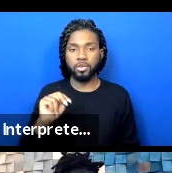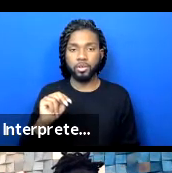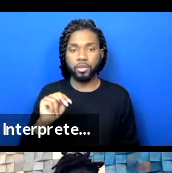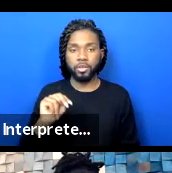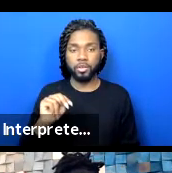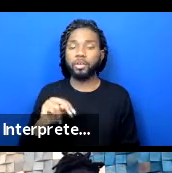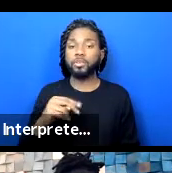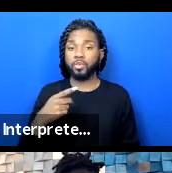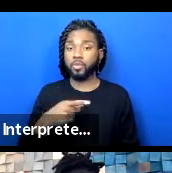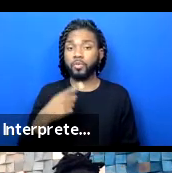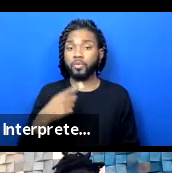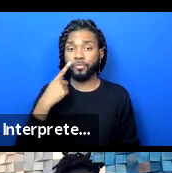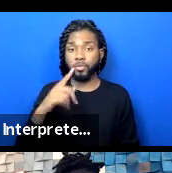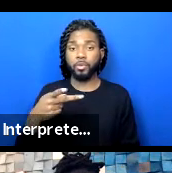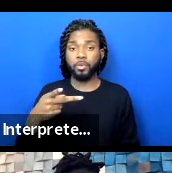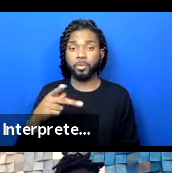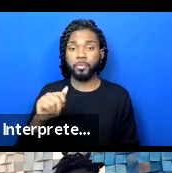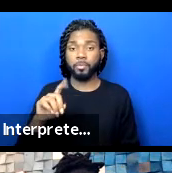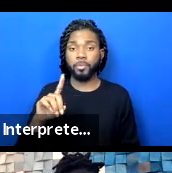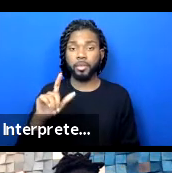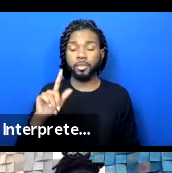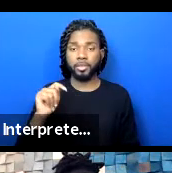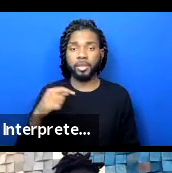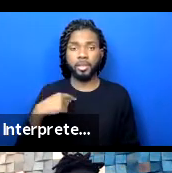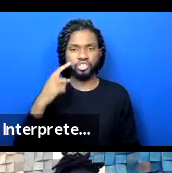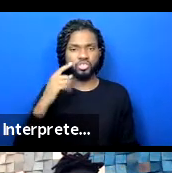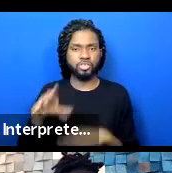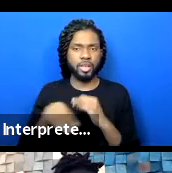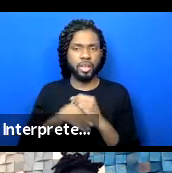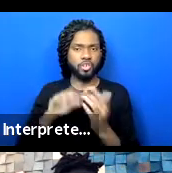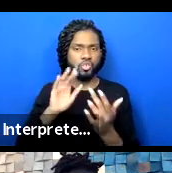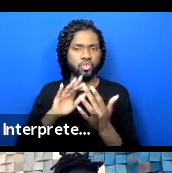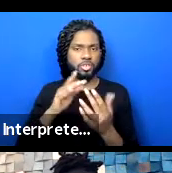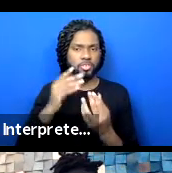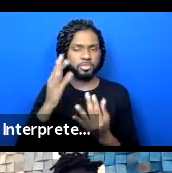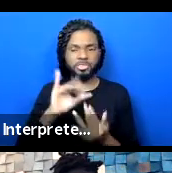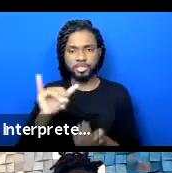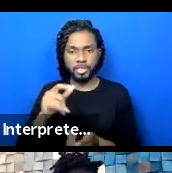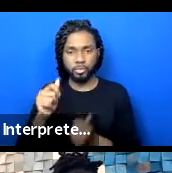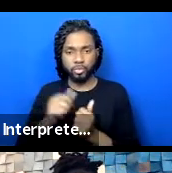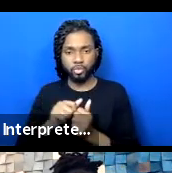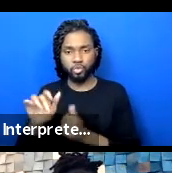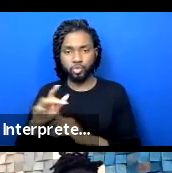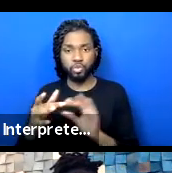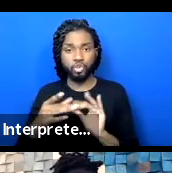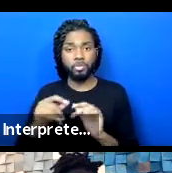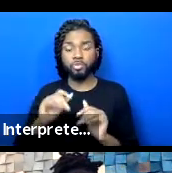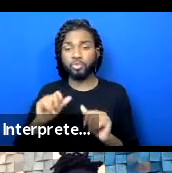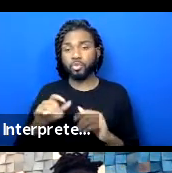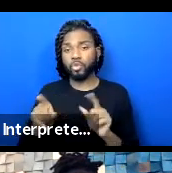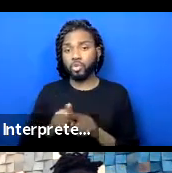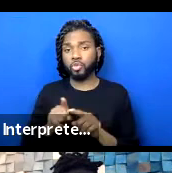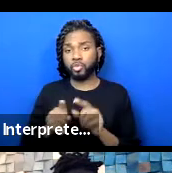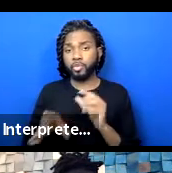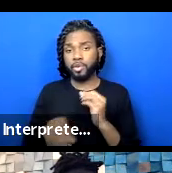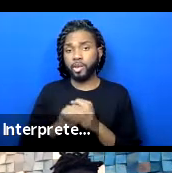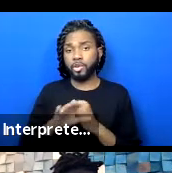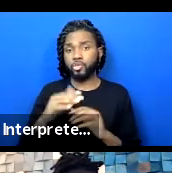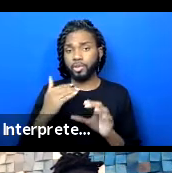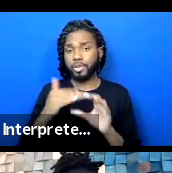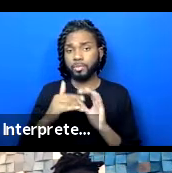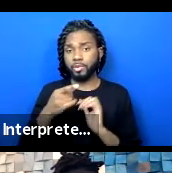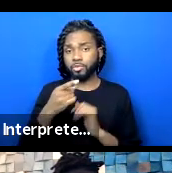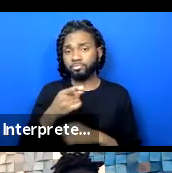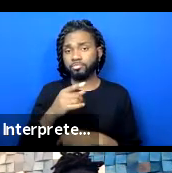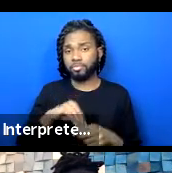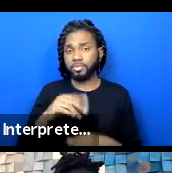contacts drop into Padlet. So you can kind of, same thing in your comments, just pop it in there. I'm sure there's another way of doing